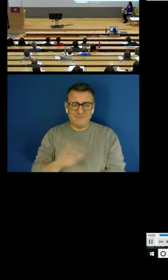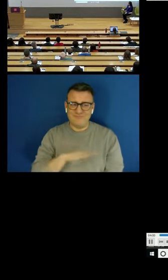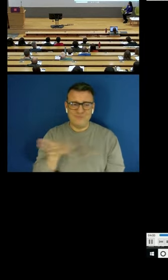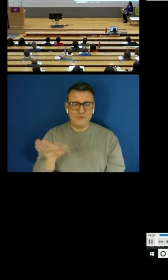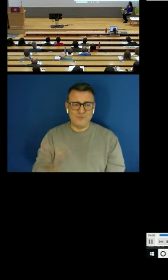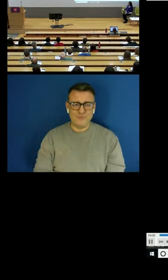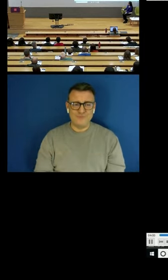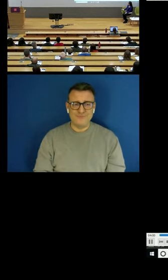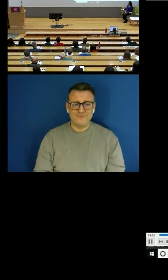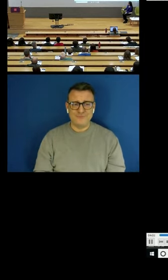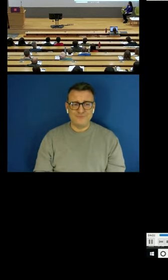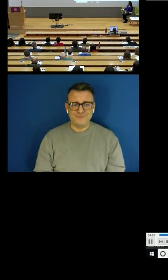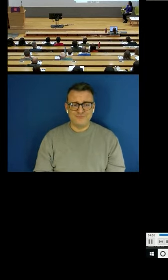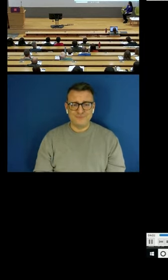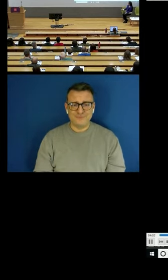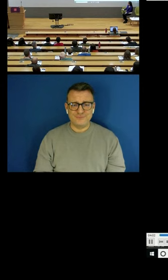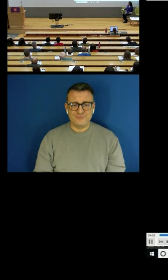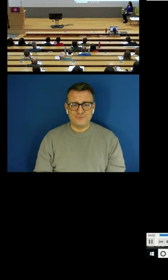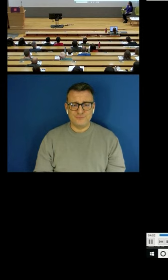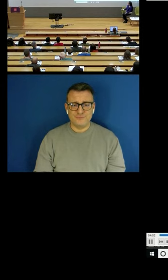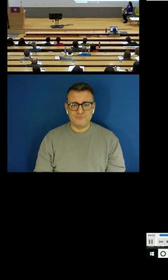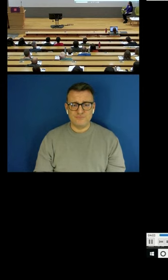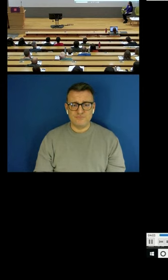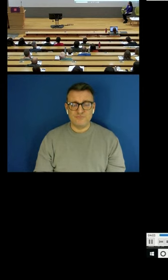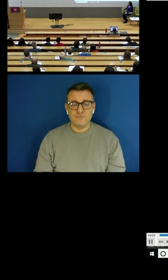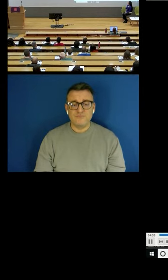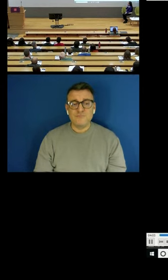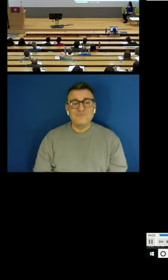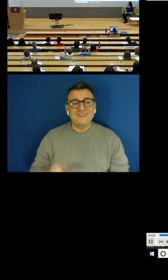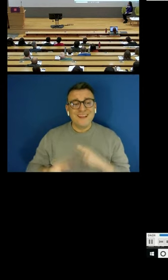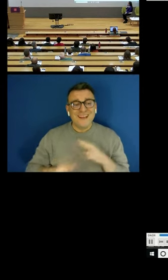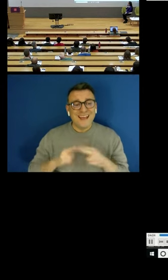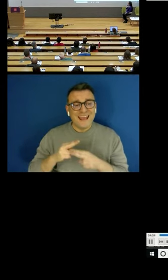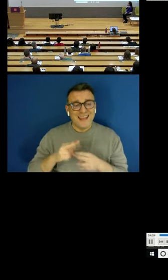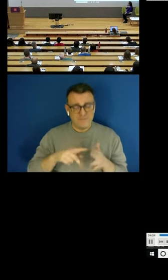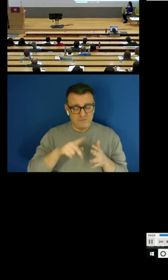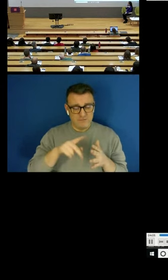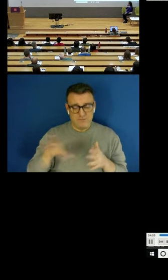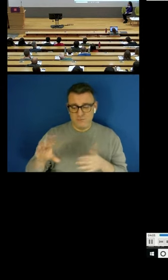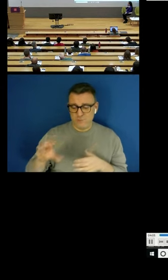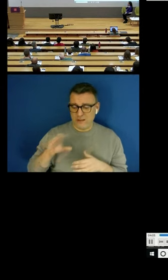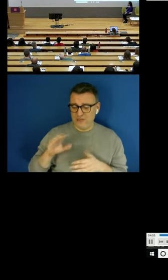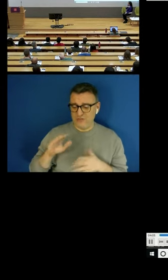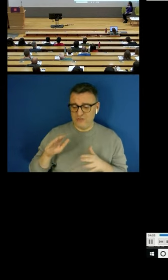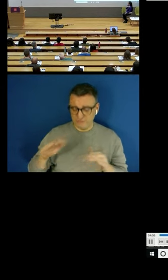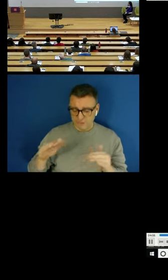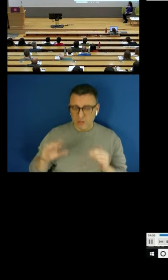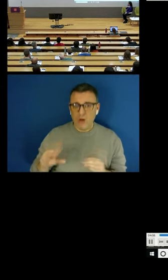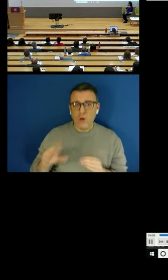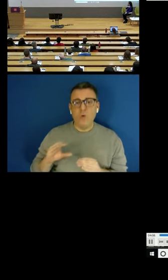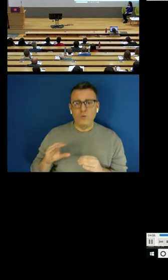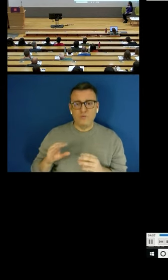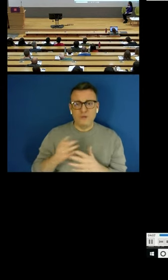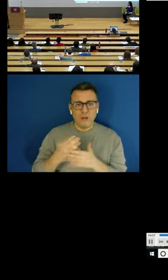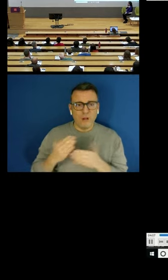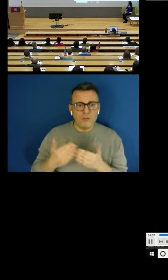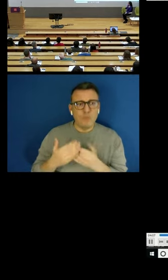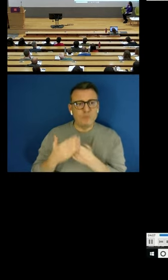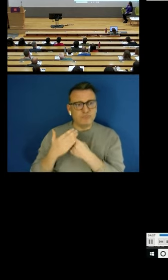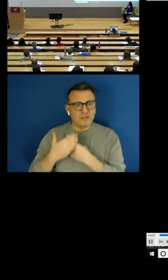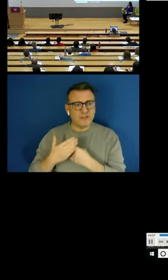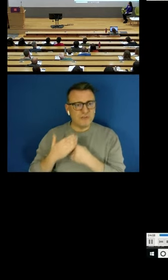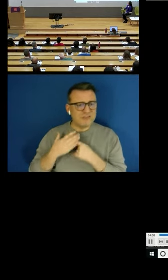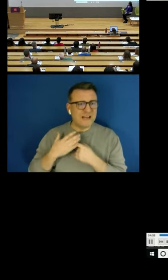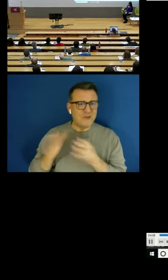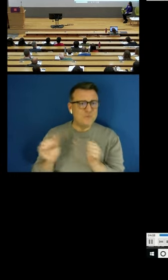Even if the jobs are paying low wages I still feel pressurized to take them because I'd rather be working